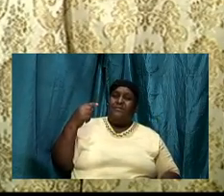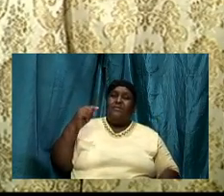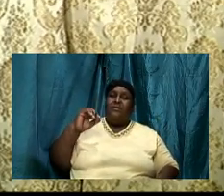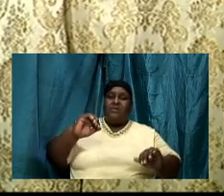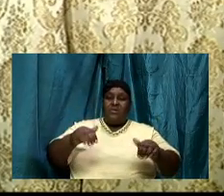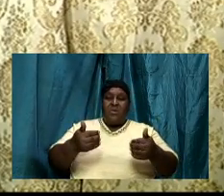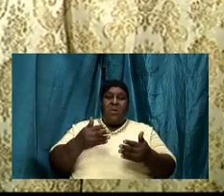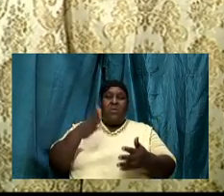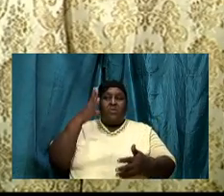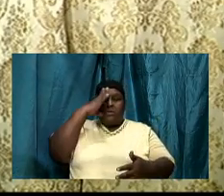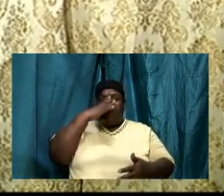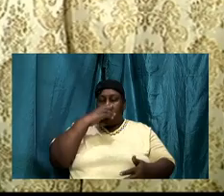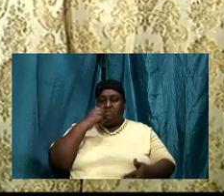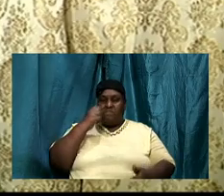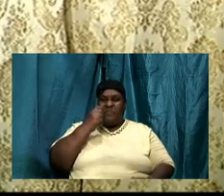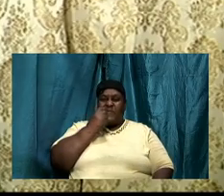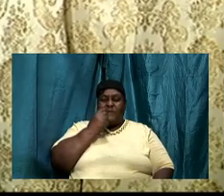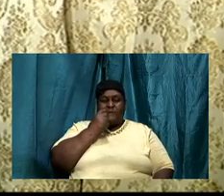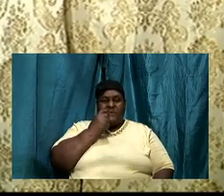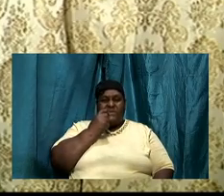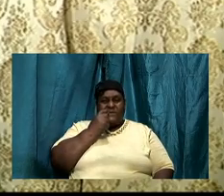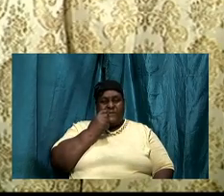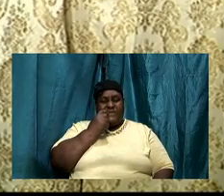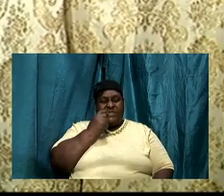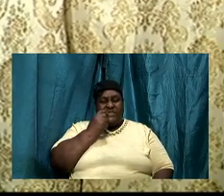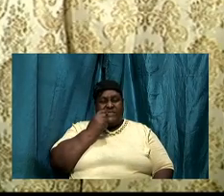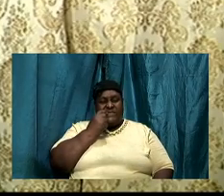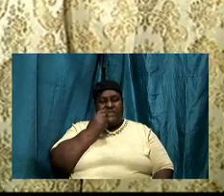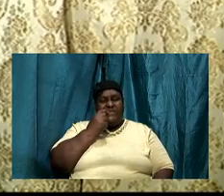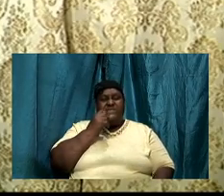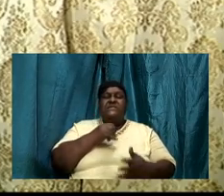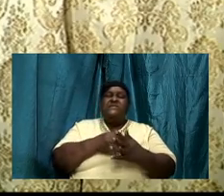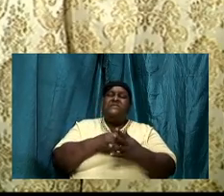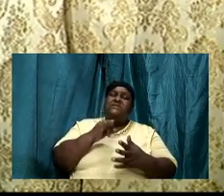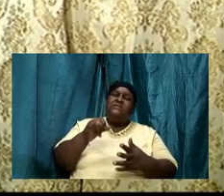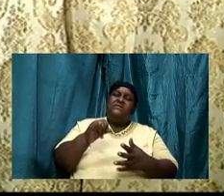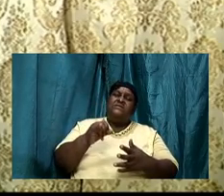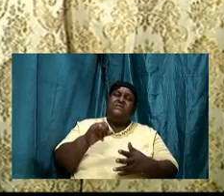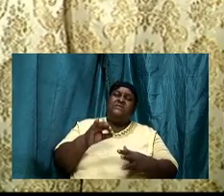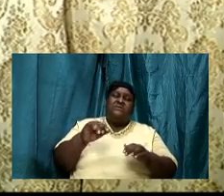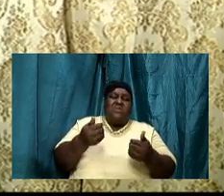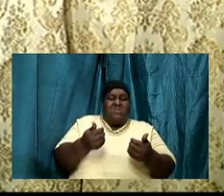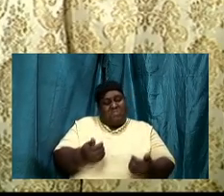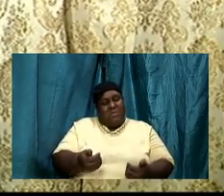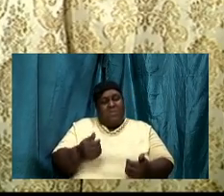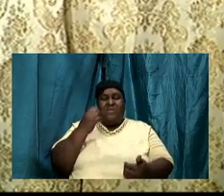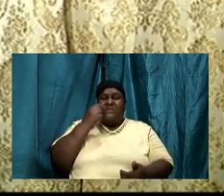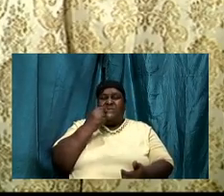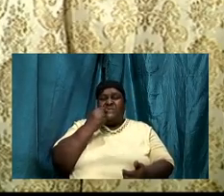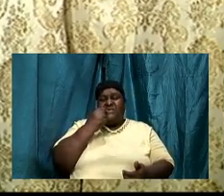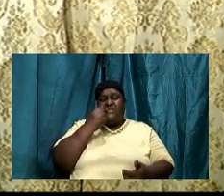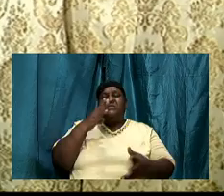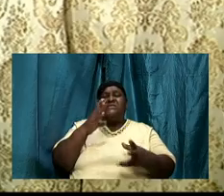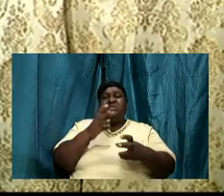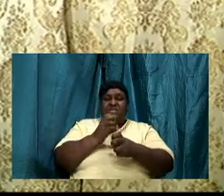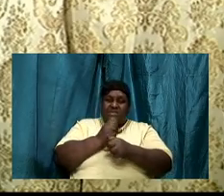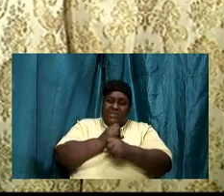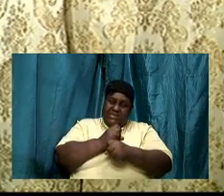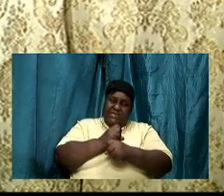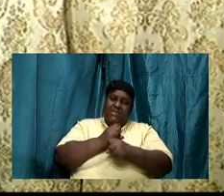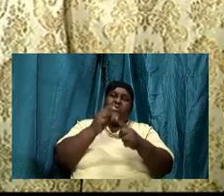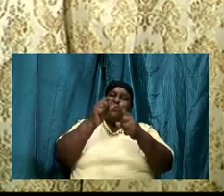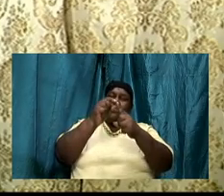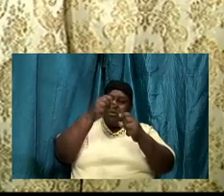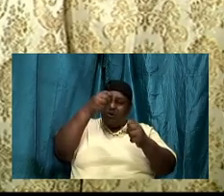serious it is. How serious we must take the matter of reading,